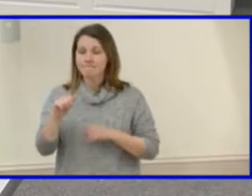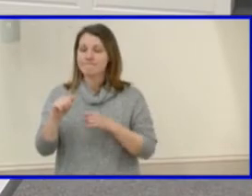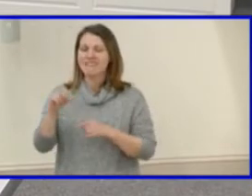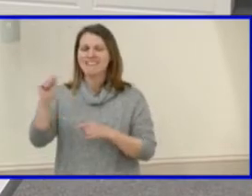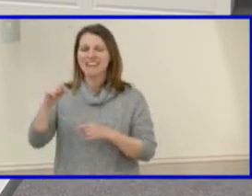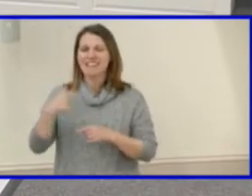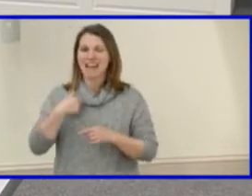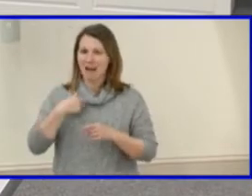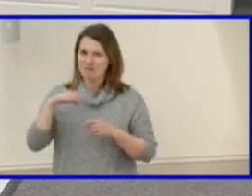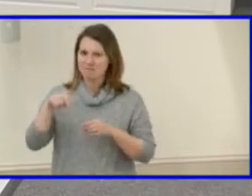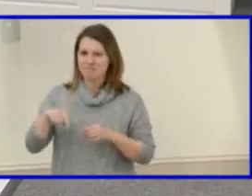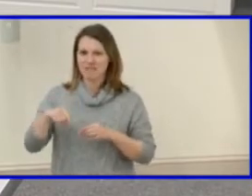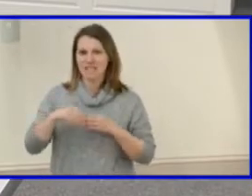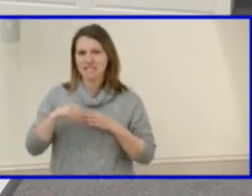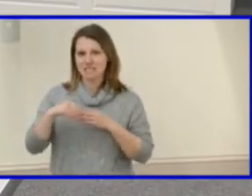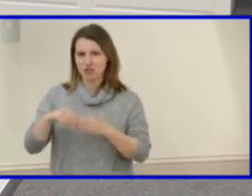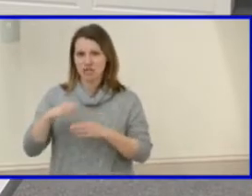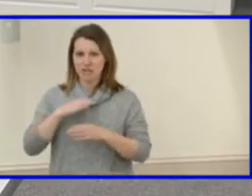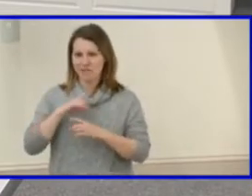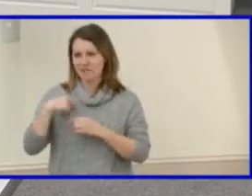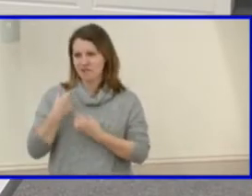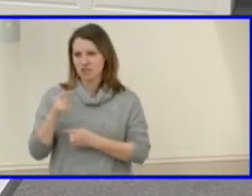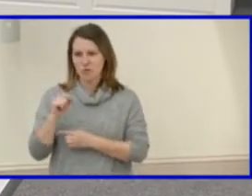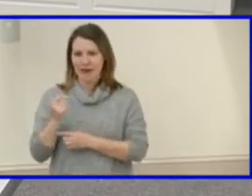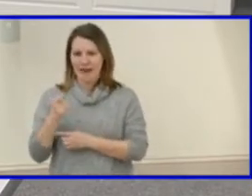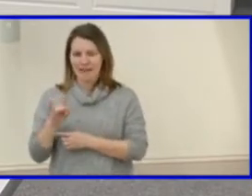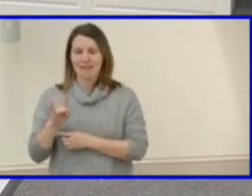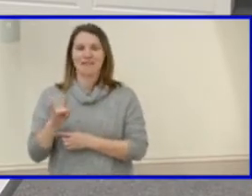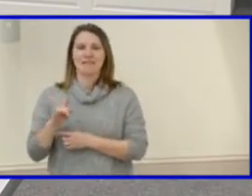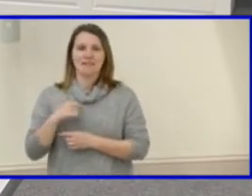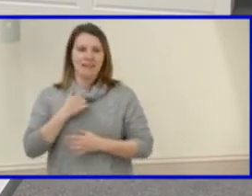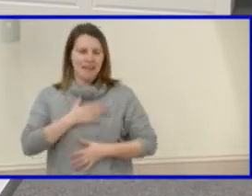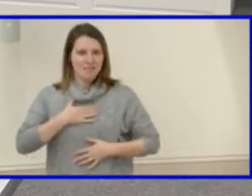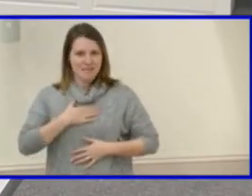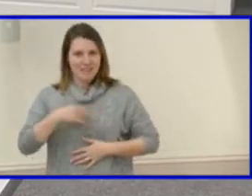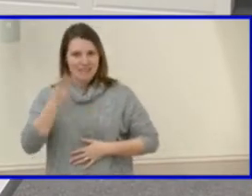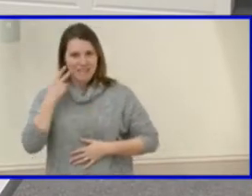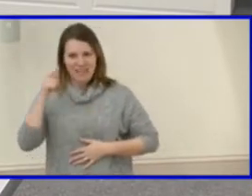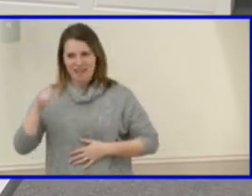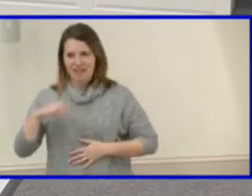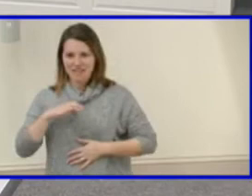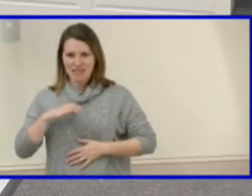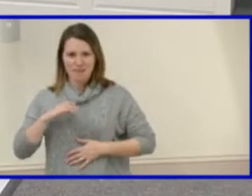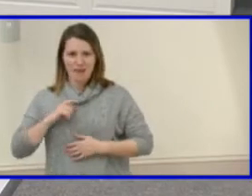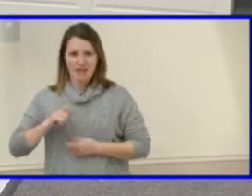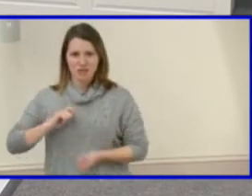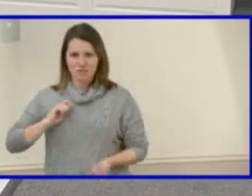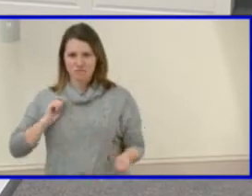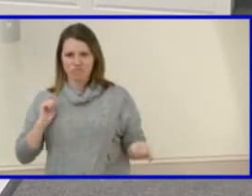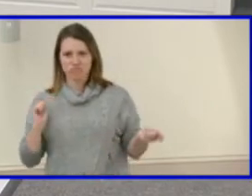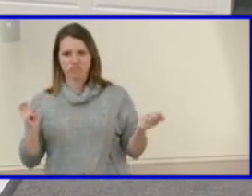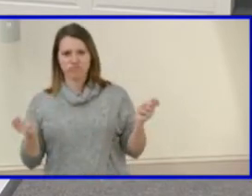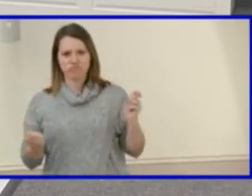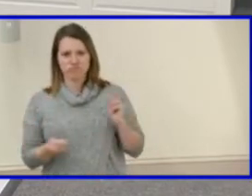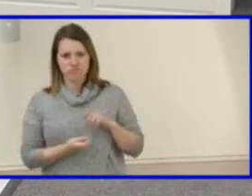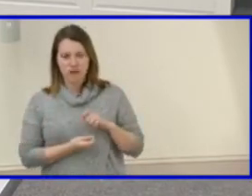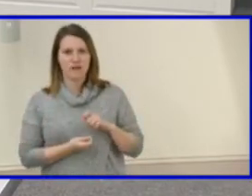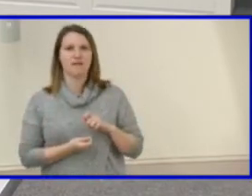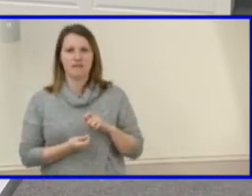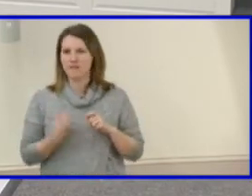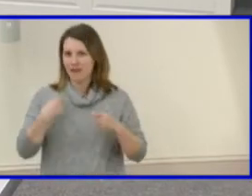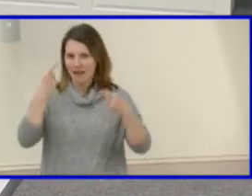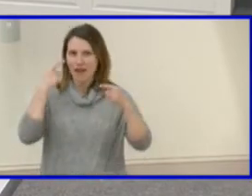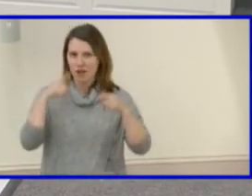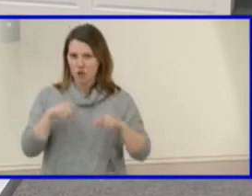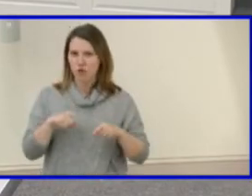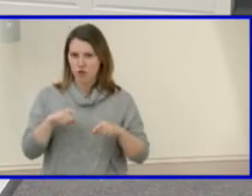I'm just pleased how it's truly transformed and evolved. And I agree with Ms. Ogburn as